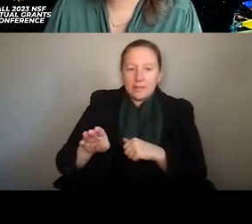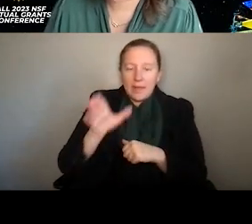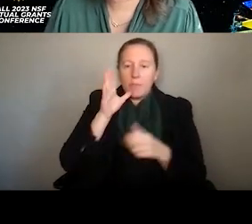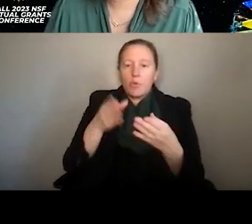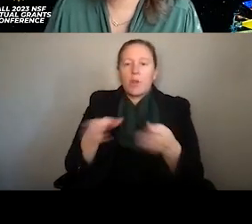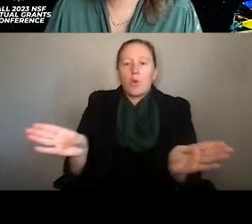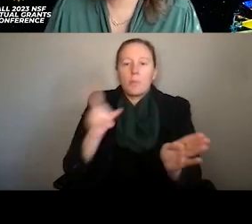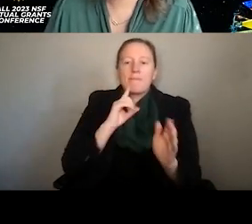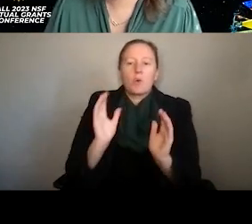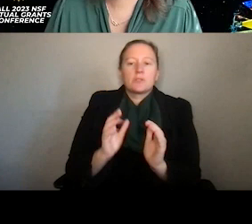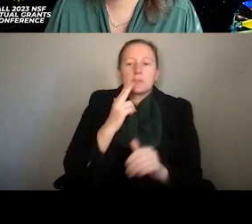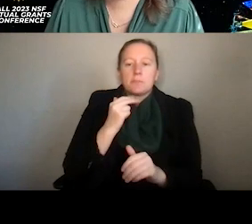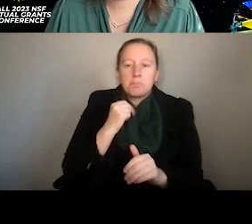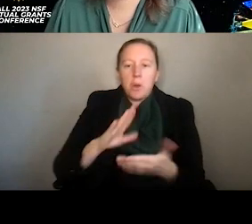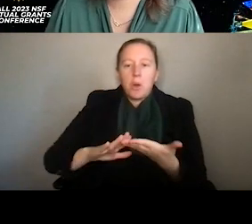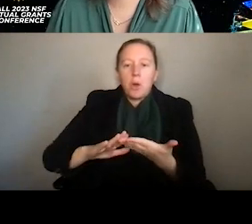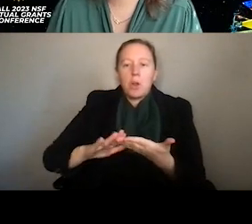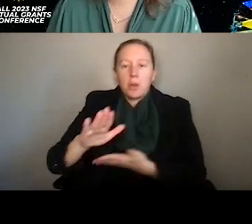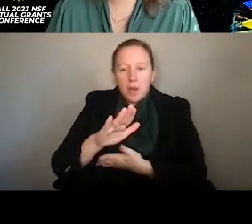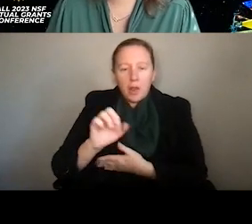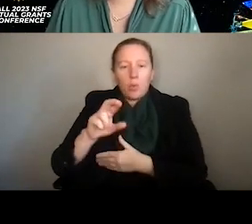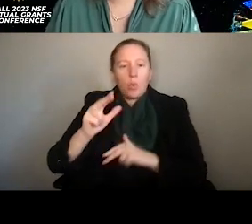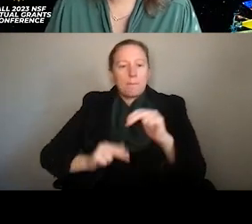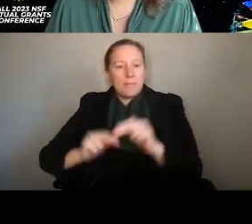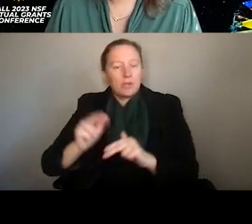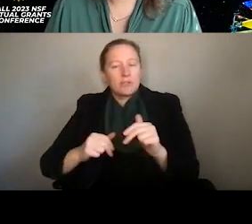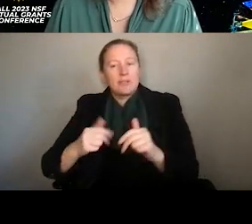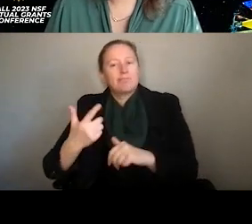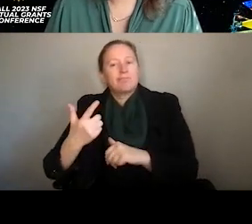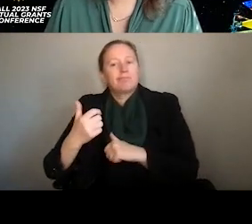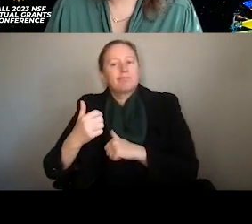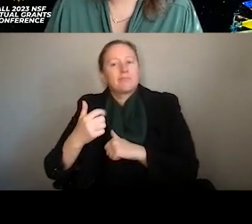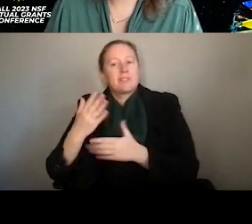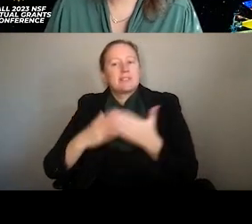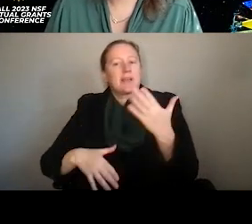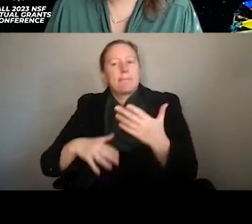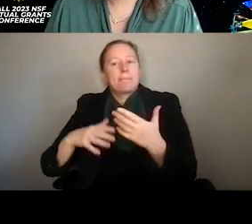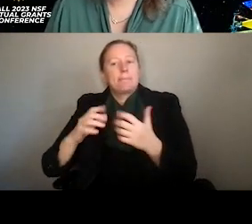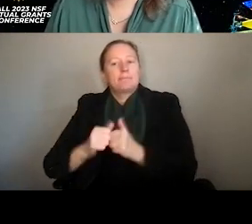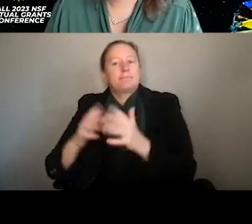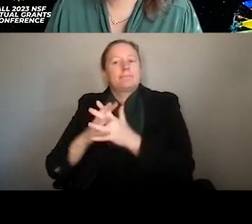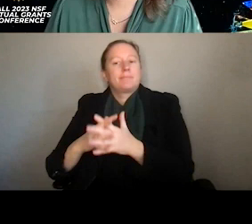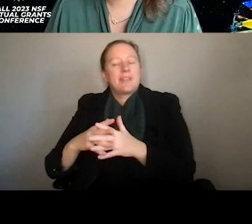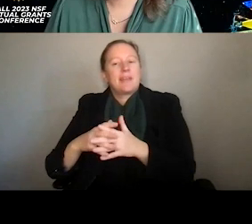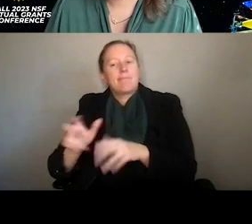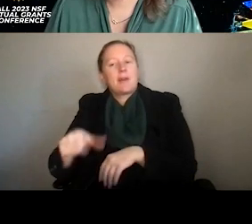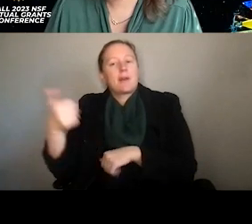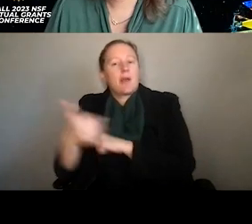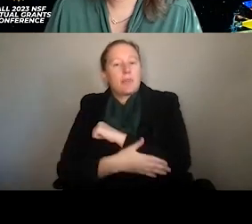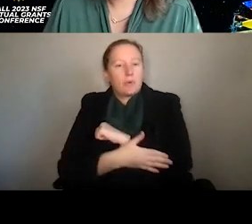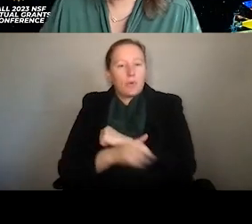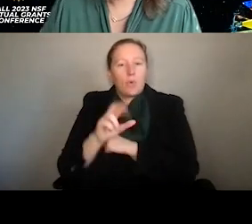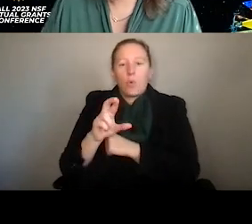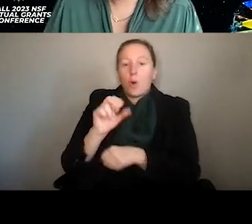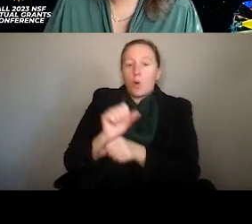colleges nearby or building infrastructure in a developing country. Or you could be doing work that's really going to impact policy at some level.